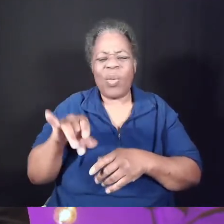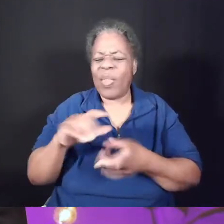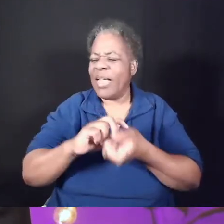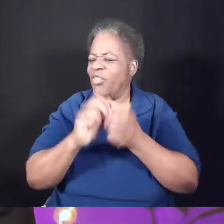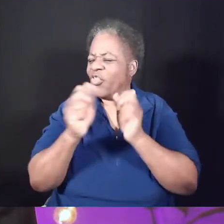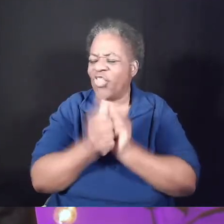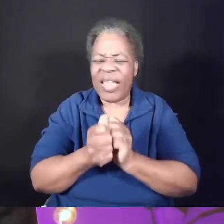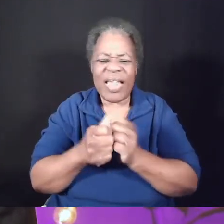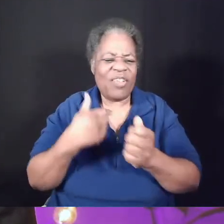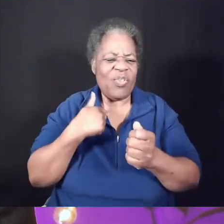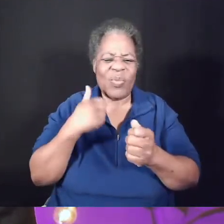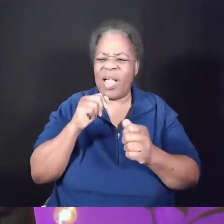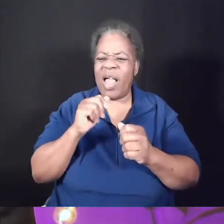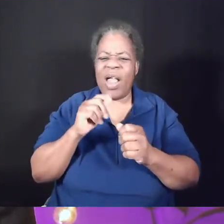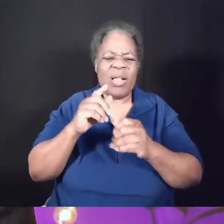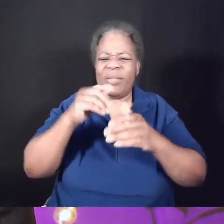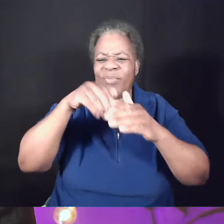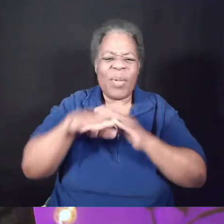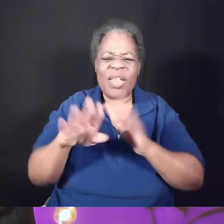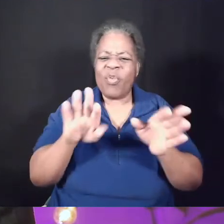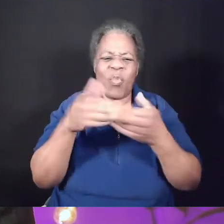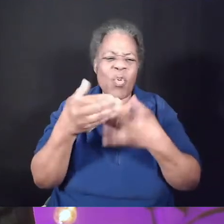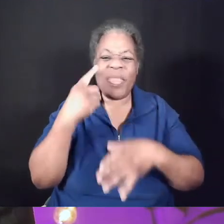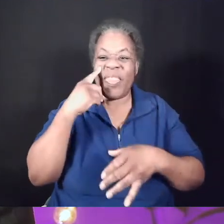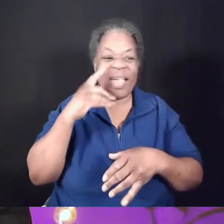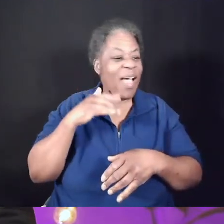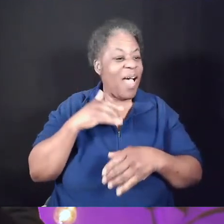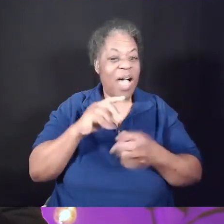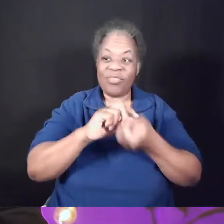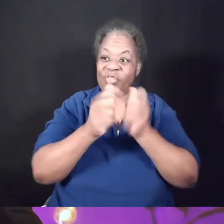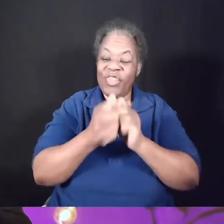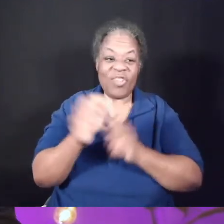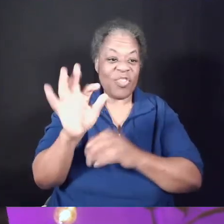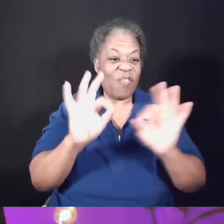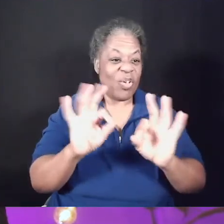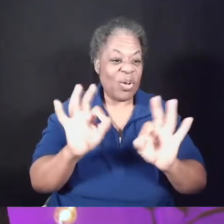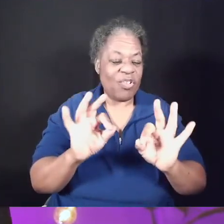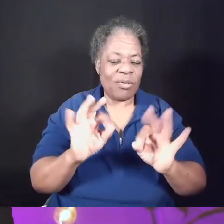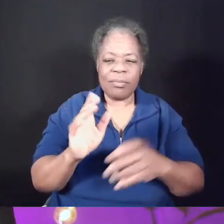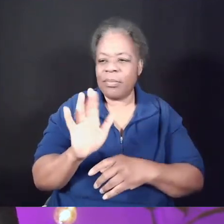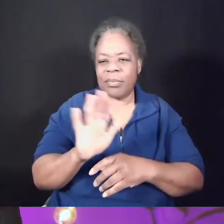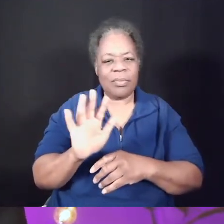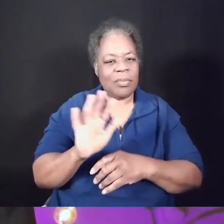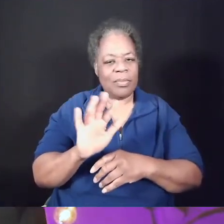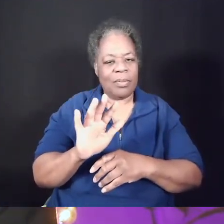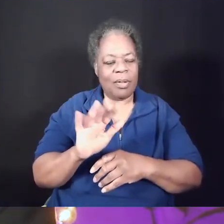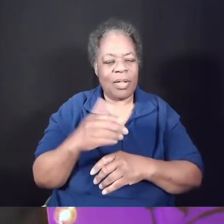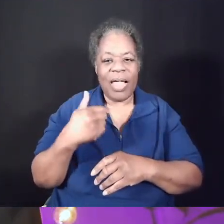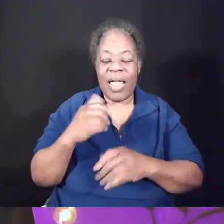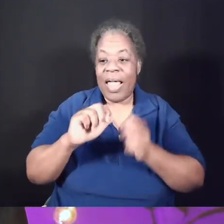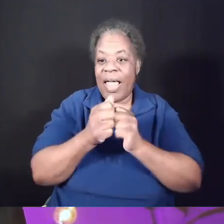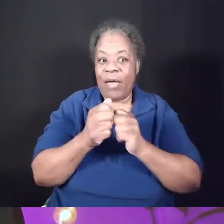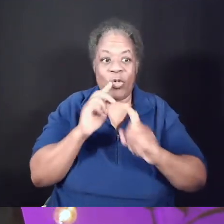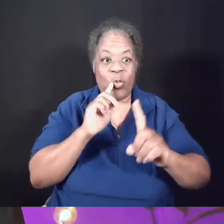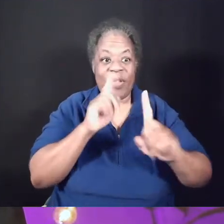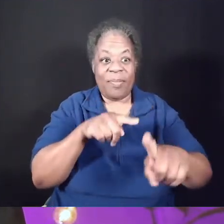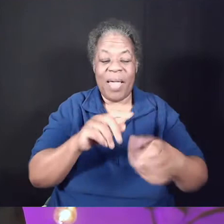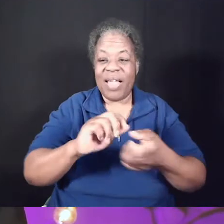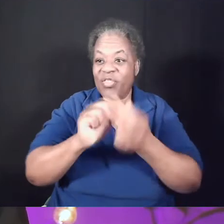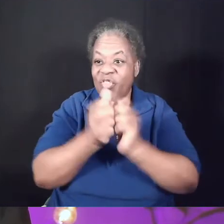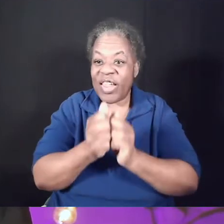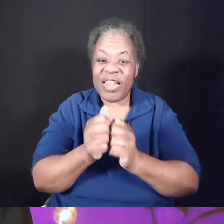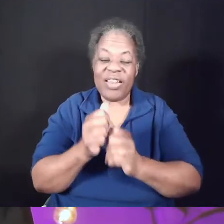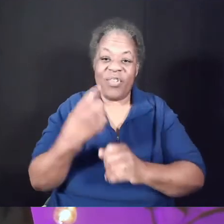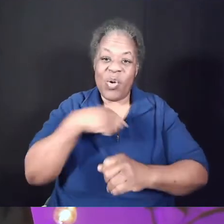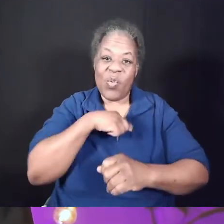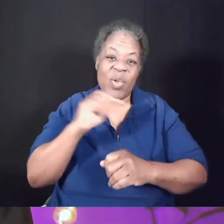room and thought, you know, I should rearrange the furniture today. So, however you respond to change, we've all been through change. And